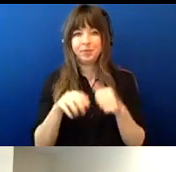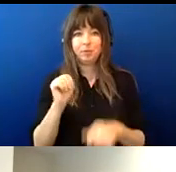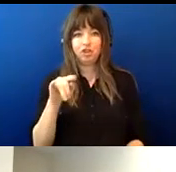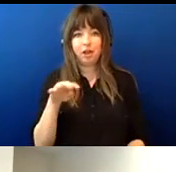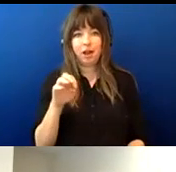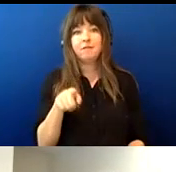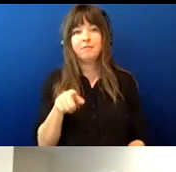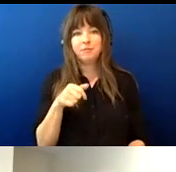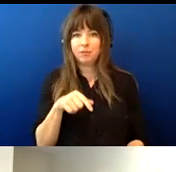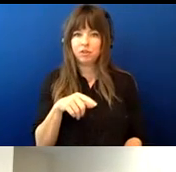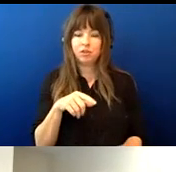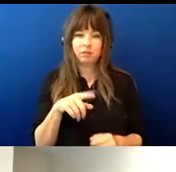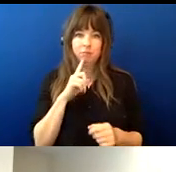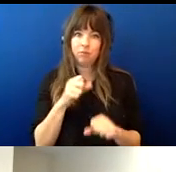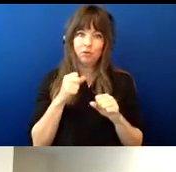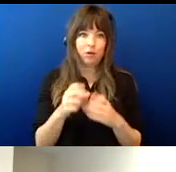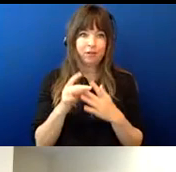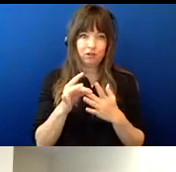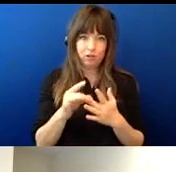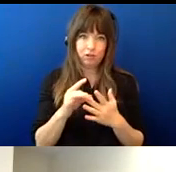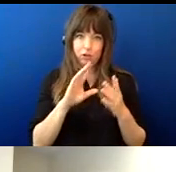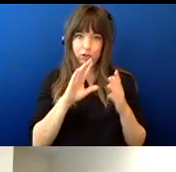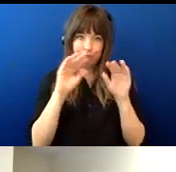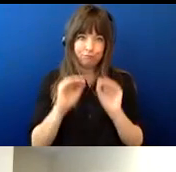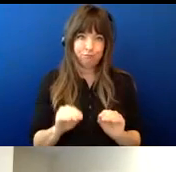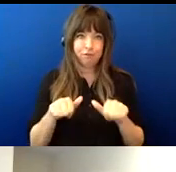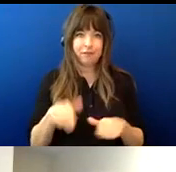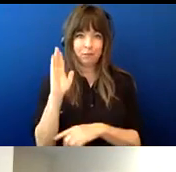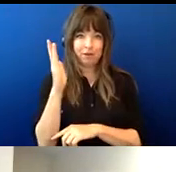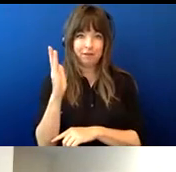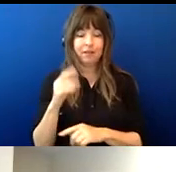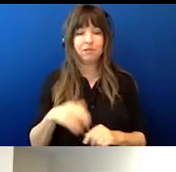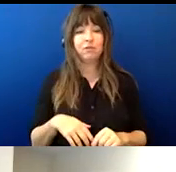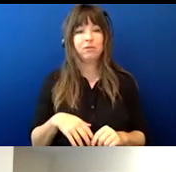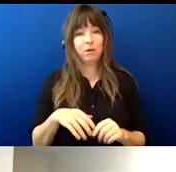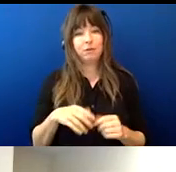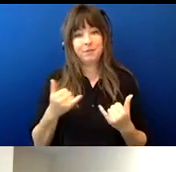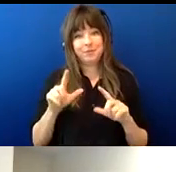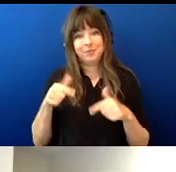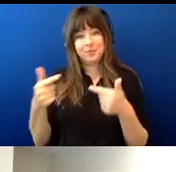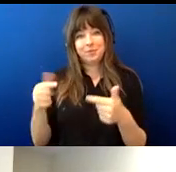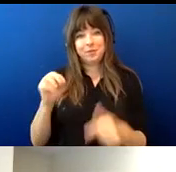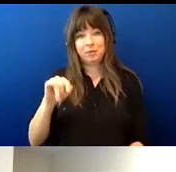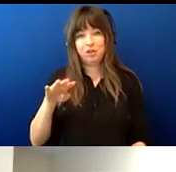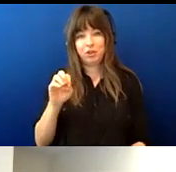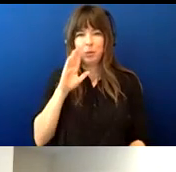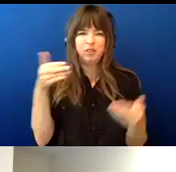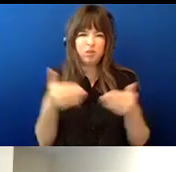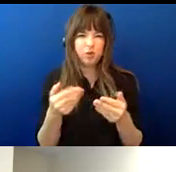leadership in helping to get this presentation together so without further ado i'll kick it over to michelle to introduce the two of them